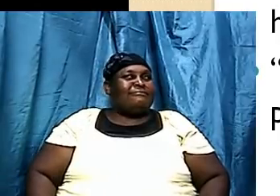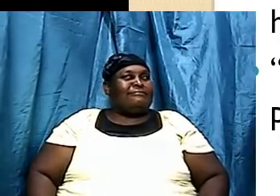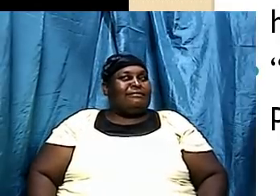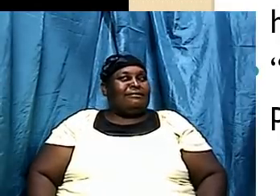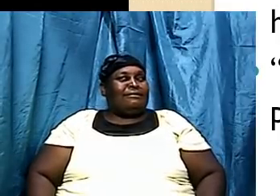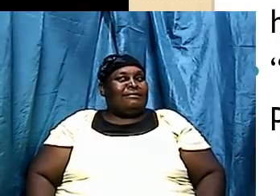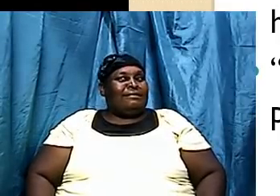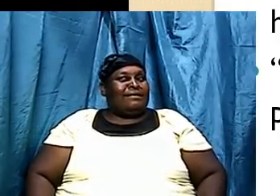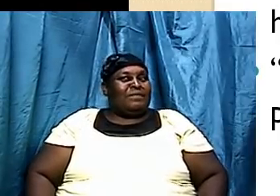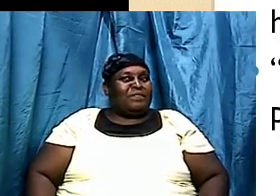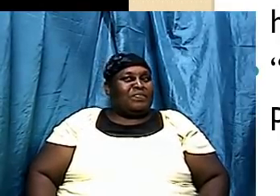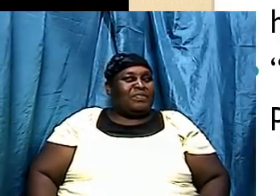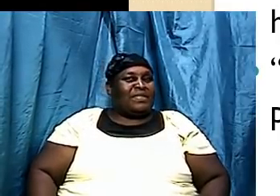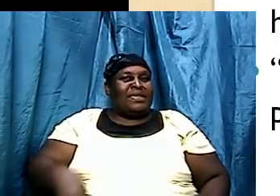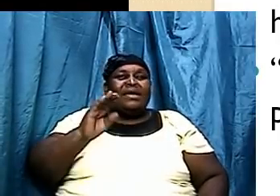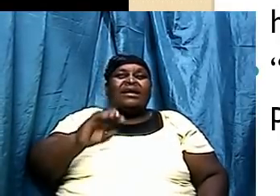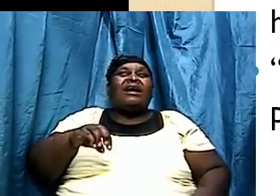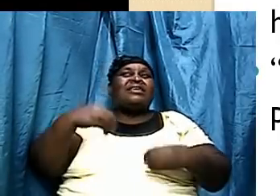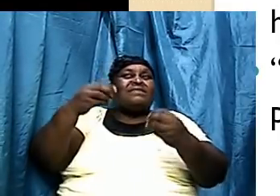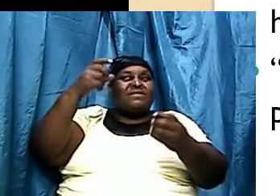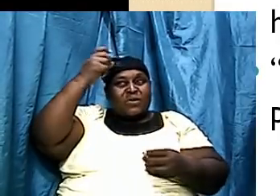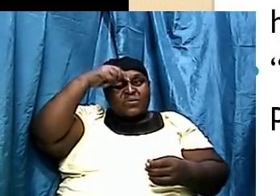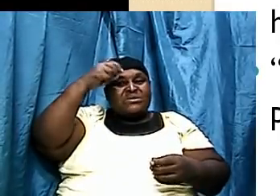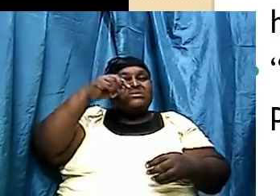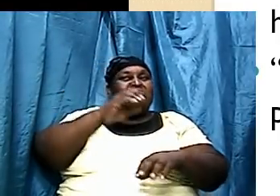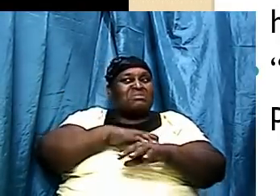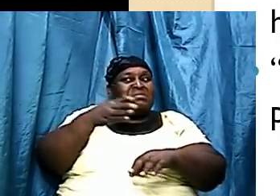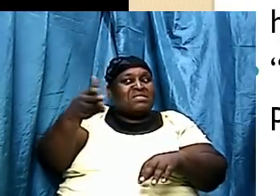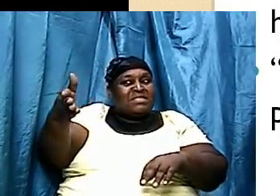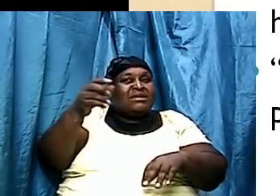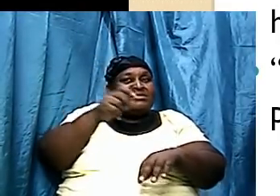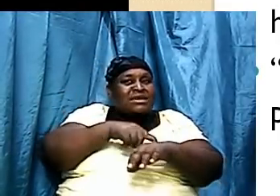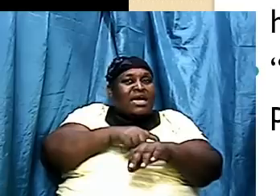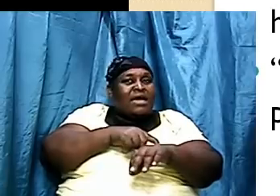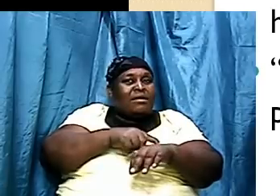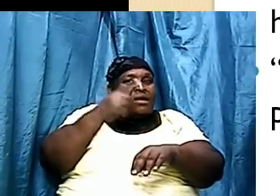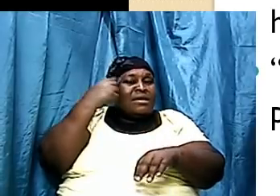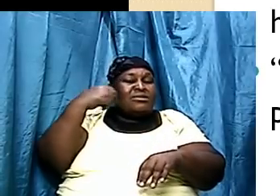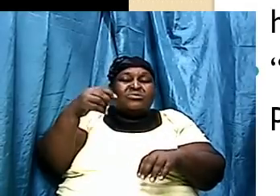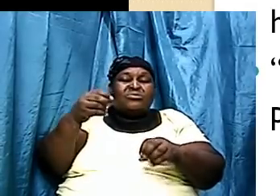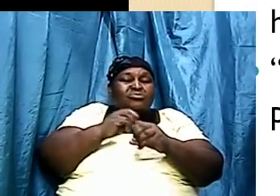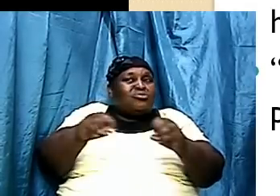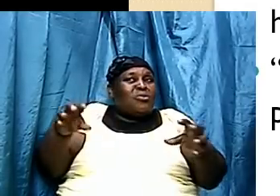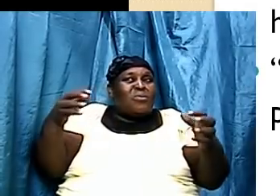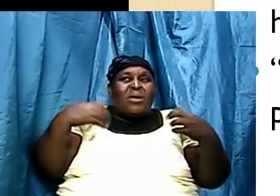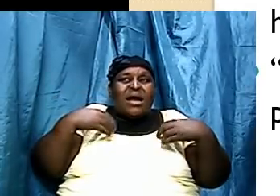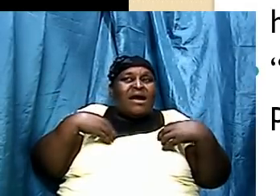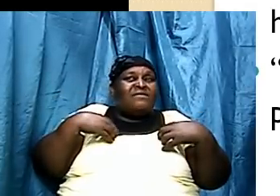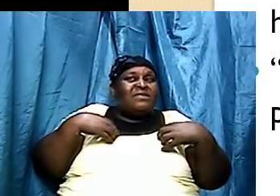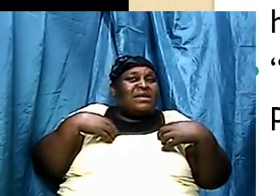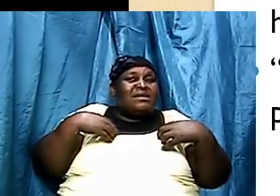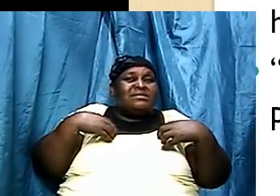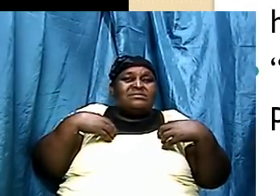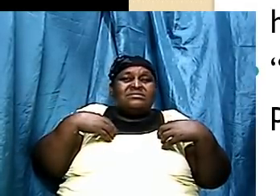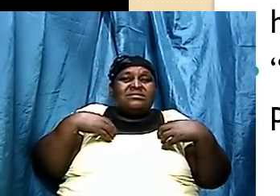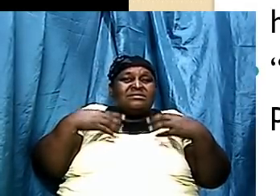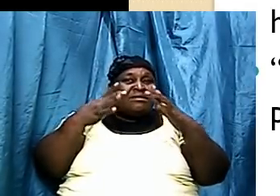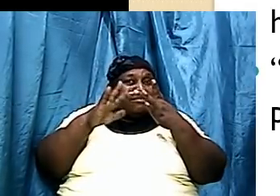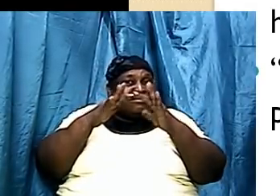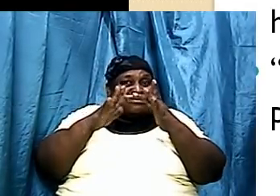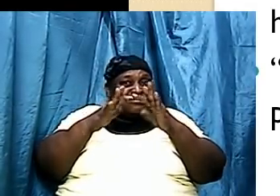I think that God gave him the wisdom in this time because we know we have the technology to prove that the things that the Bible was saying a long time exist